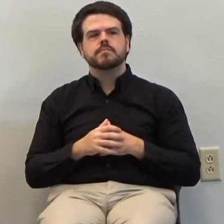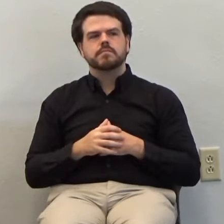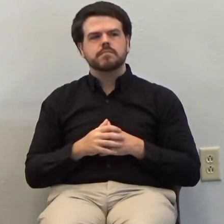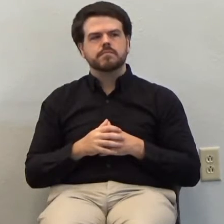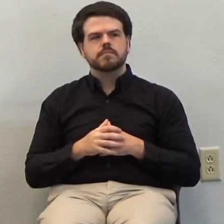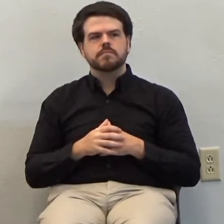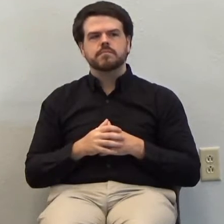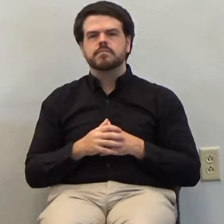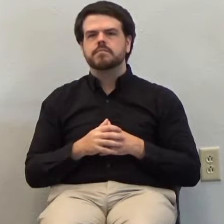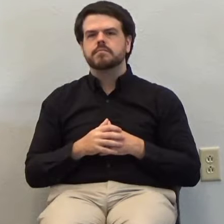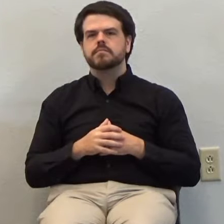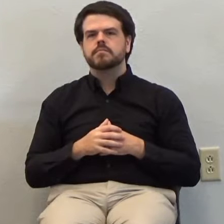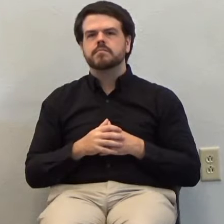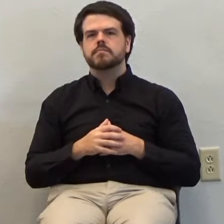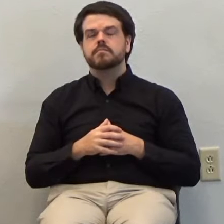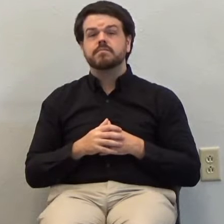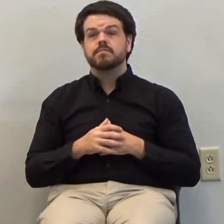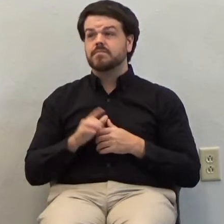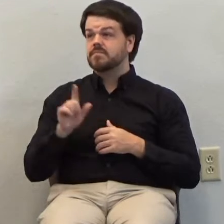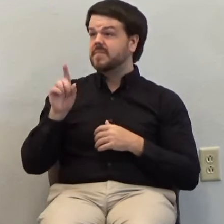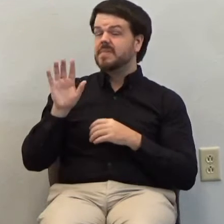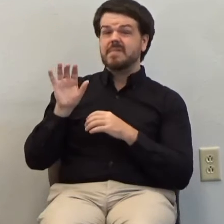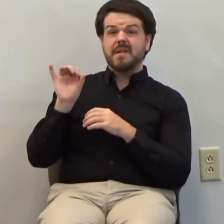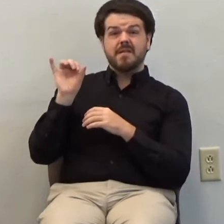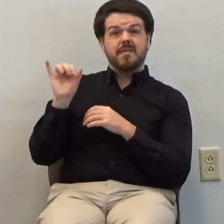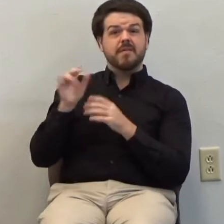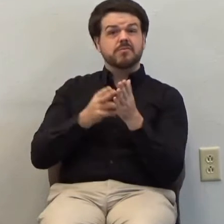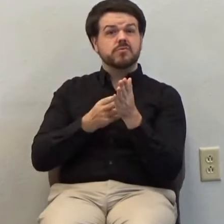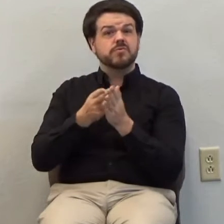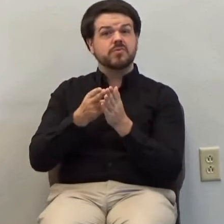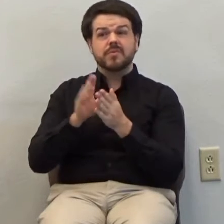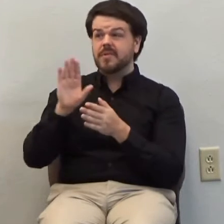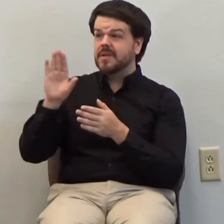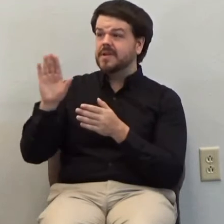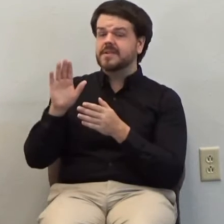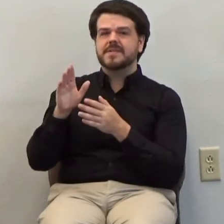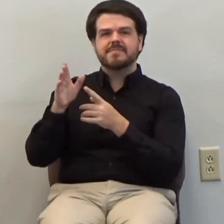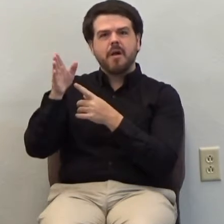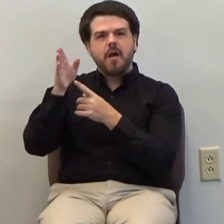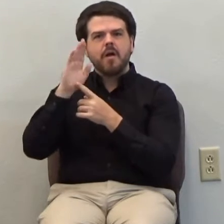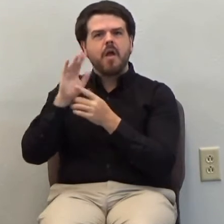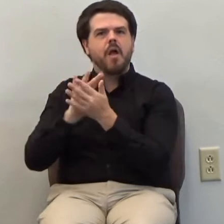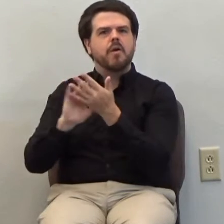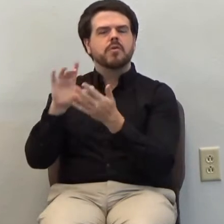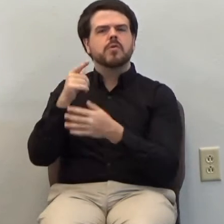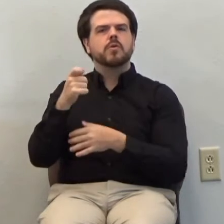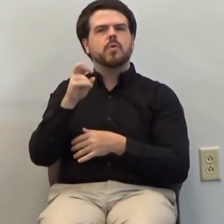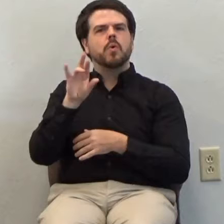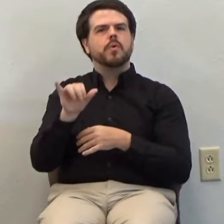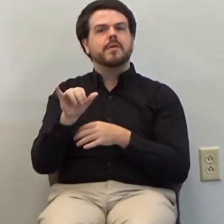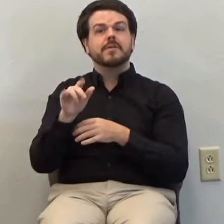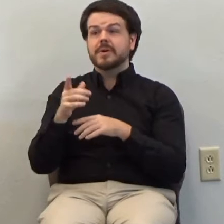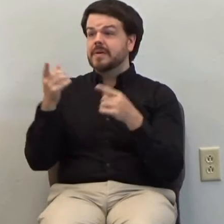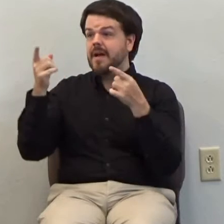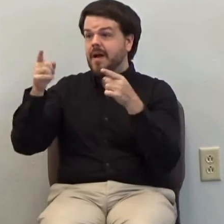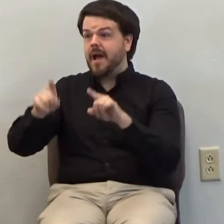This great revelation of His divine glory will not take place in secret.